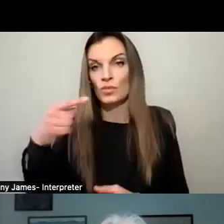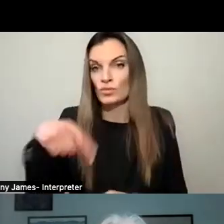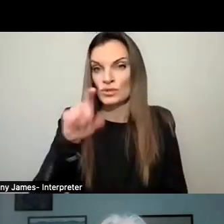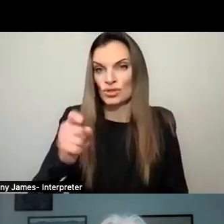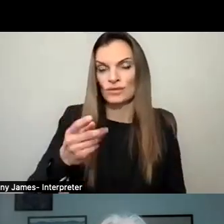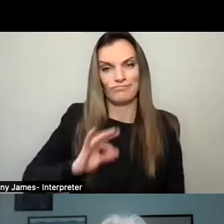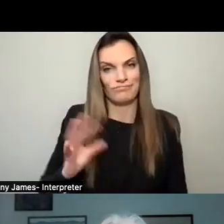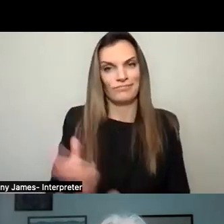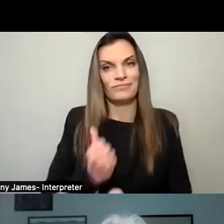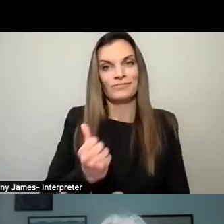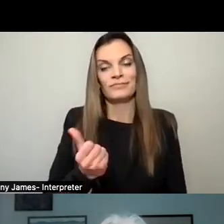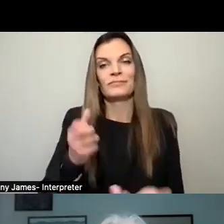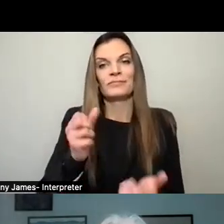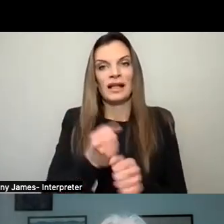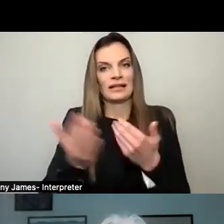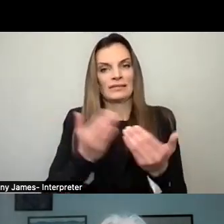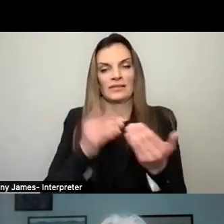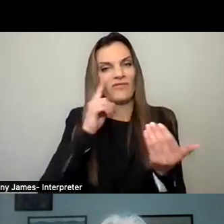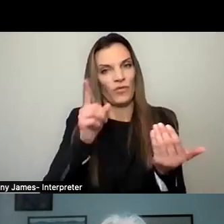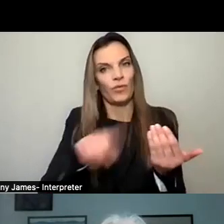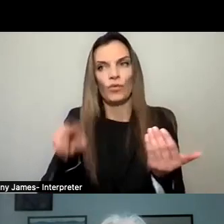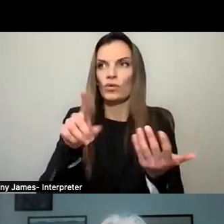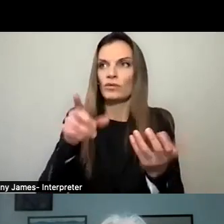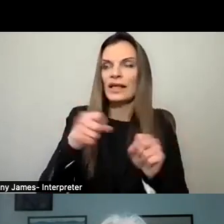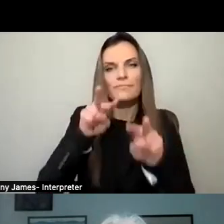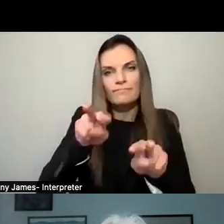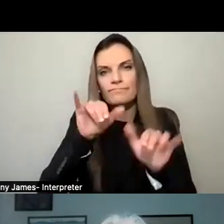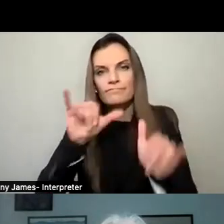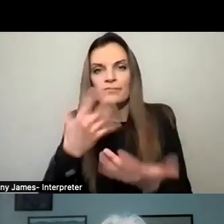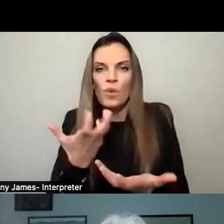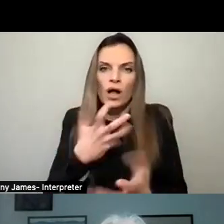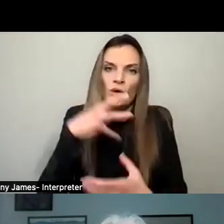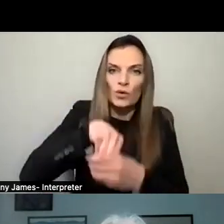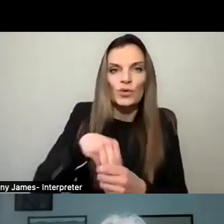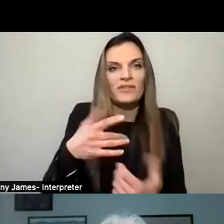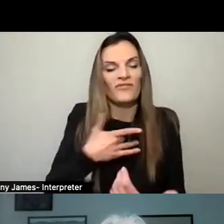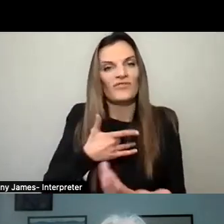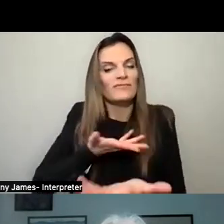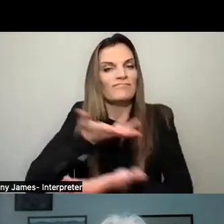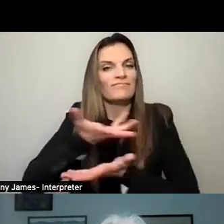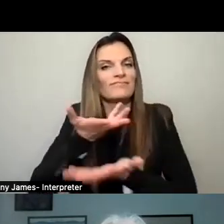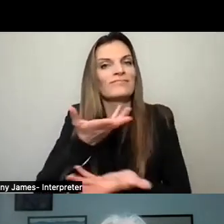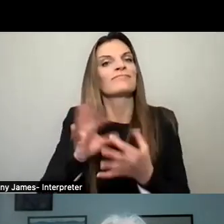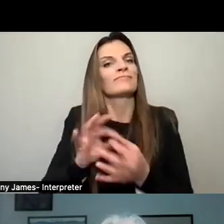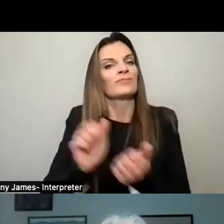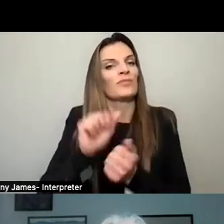make sure that anyone can be convenient and understand when they want to be included or how they want to be included in village government.